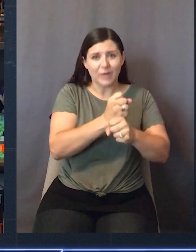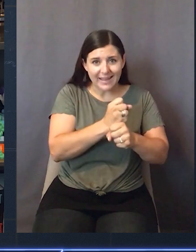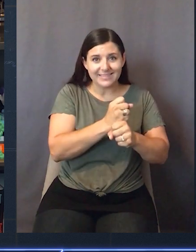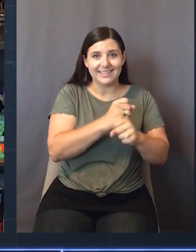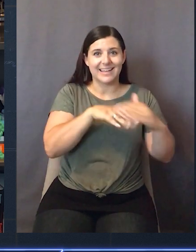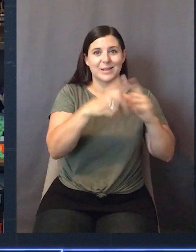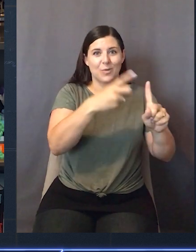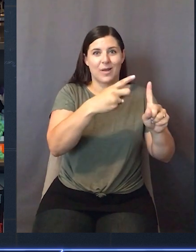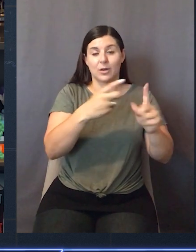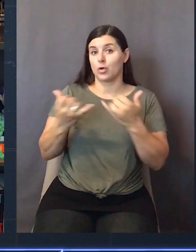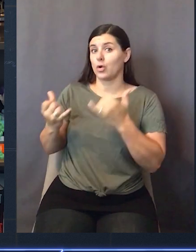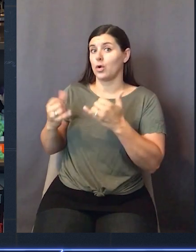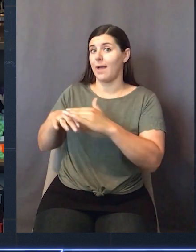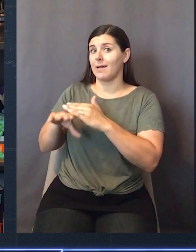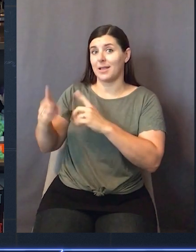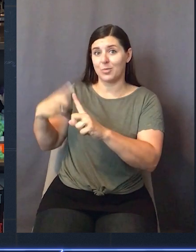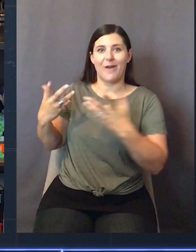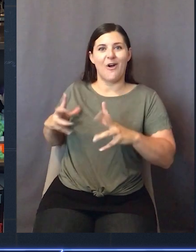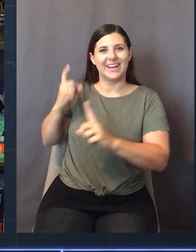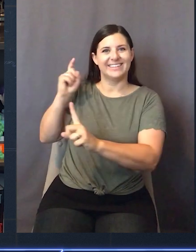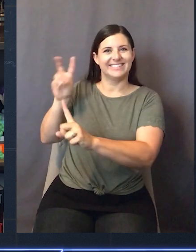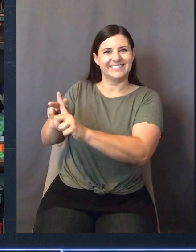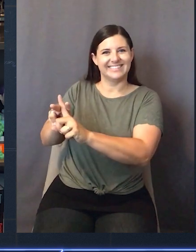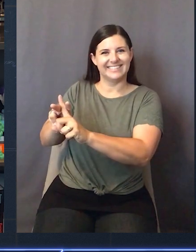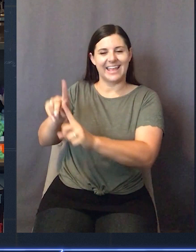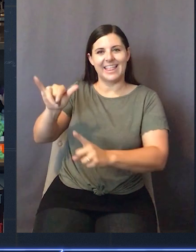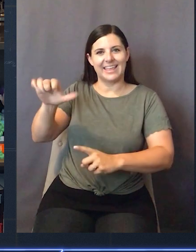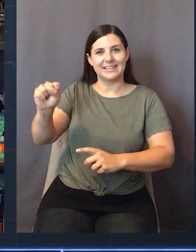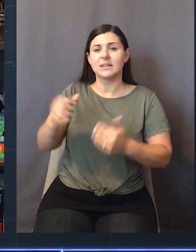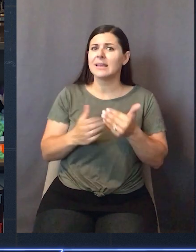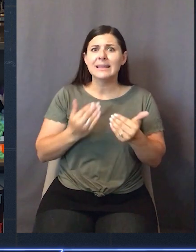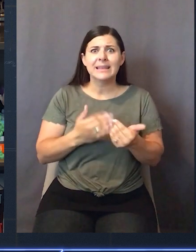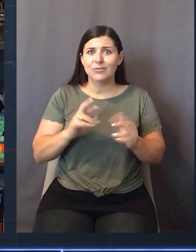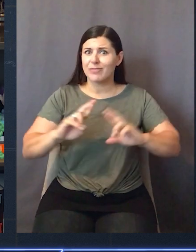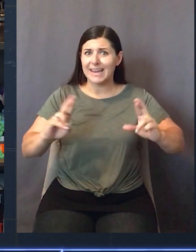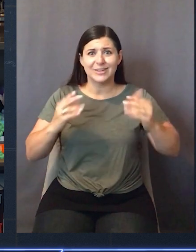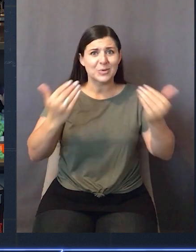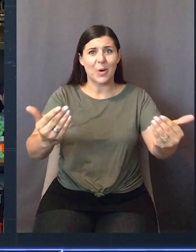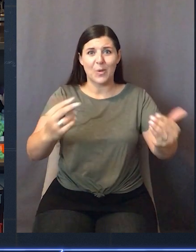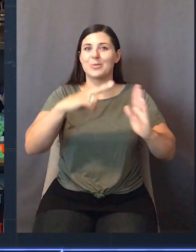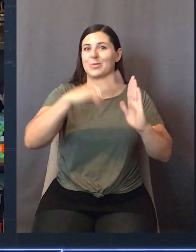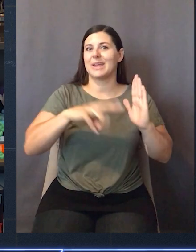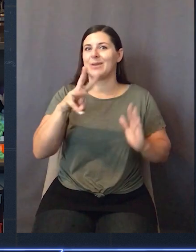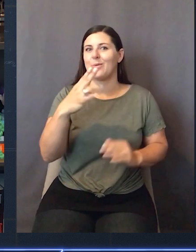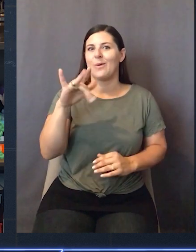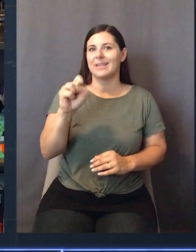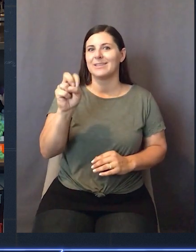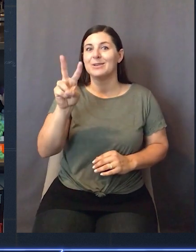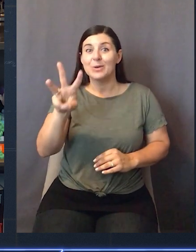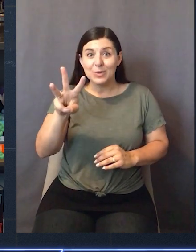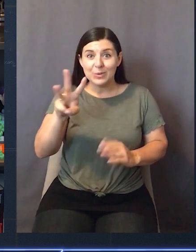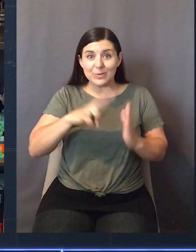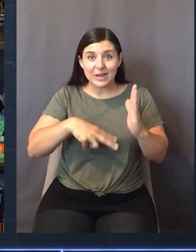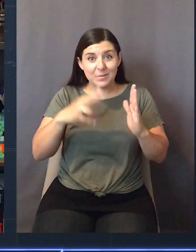And any of your existing access points, we've already assigned an alias for you. Super easy to use, pretty much ready to go. So, just read the what's new to learn